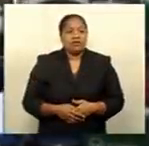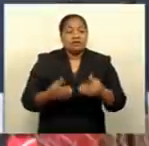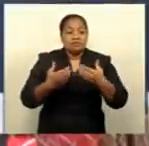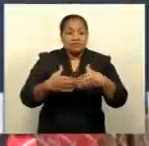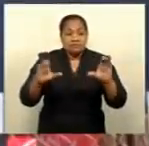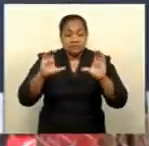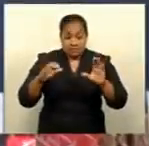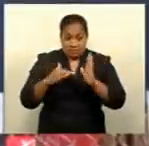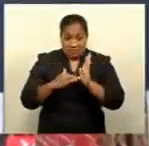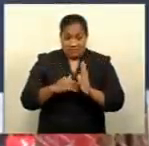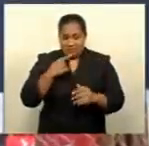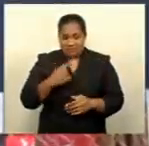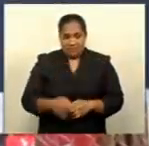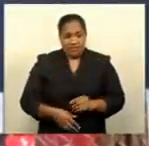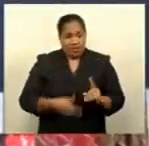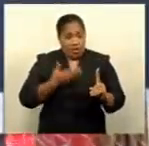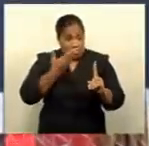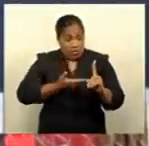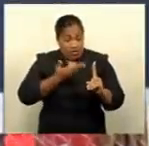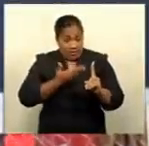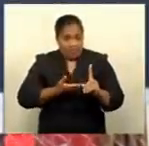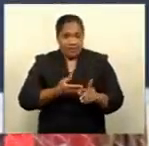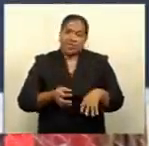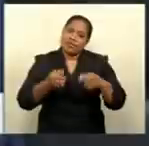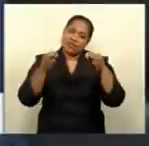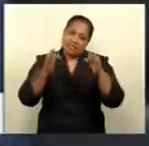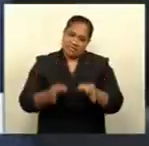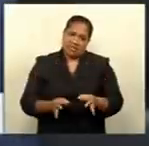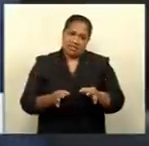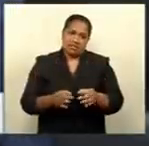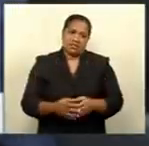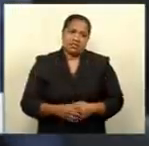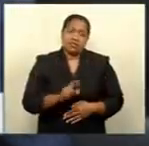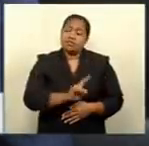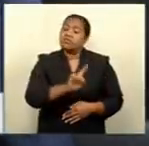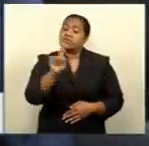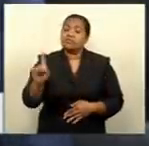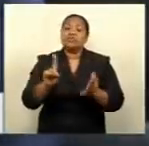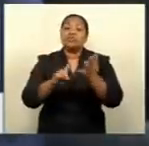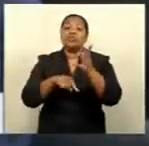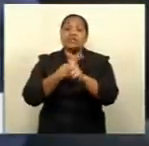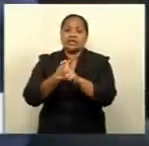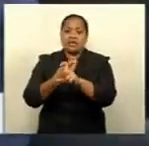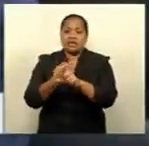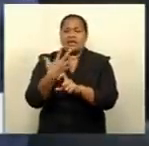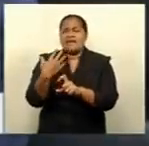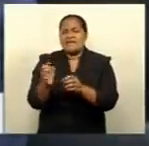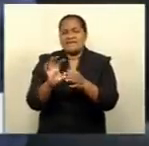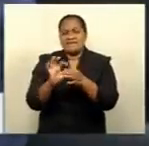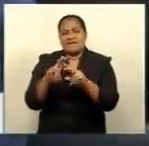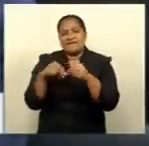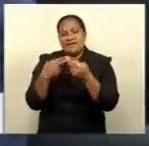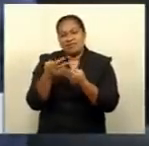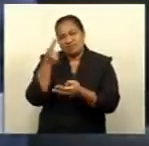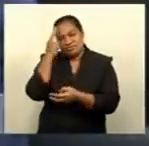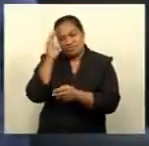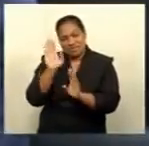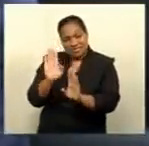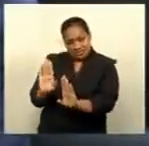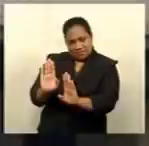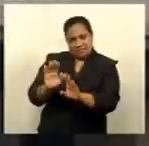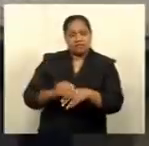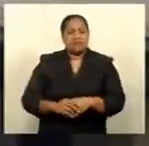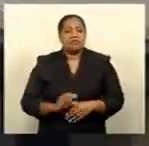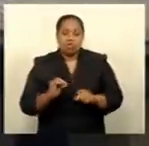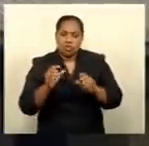Wilkinson has decided to relocate to the United Kingdom due to family reasons. Price has agreed to